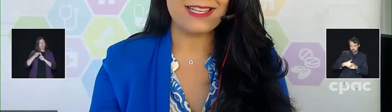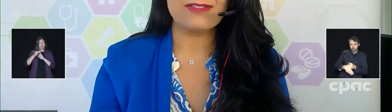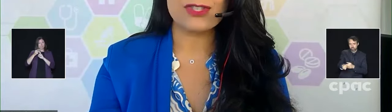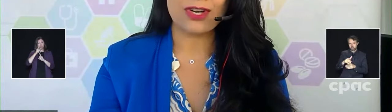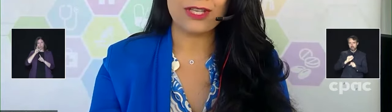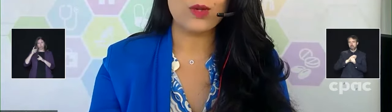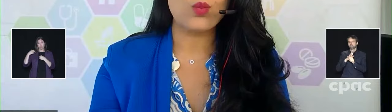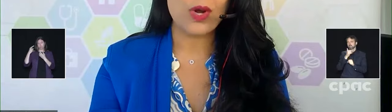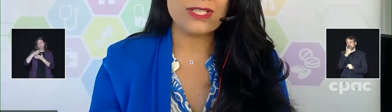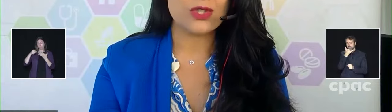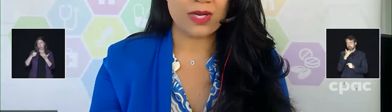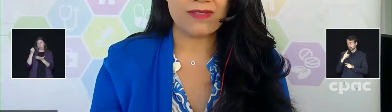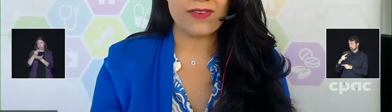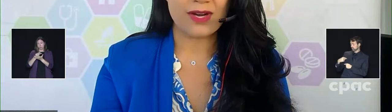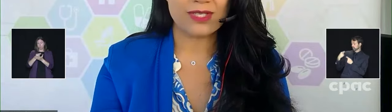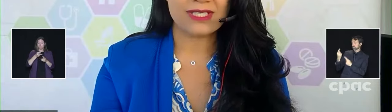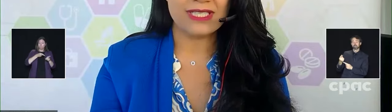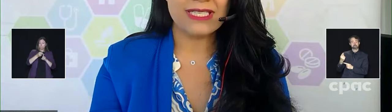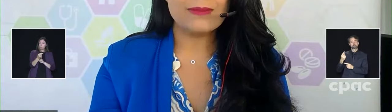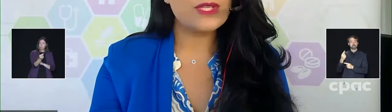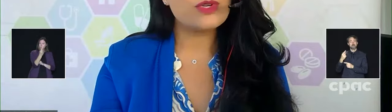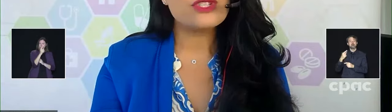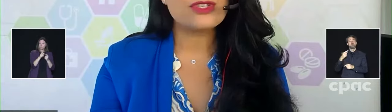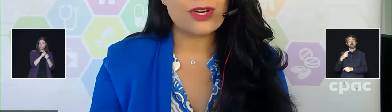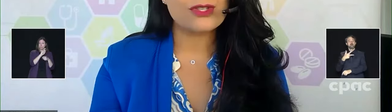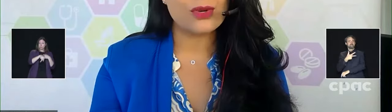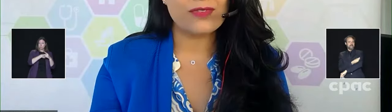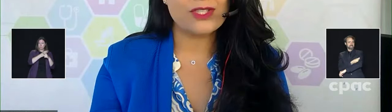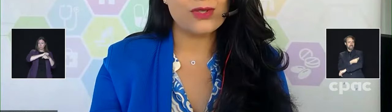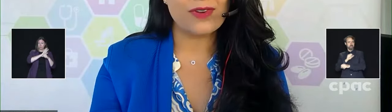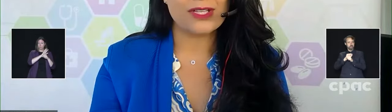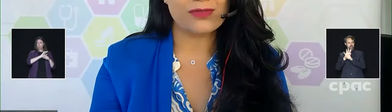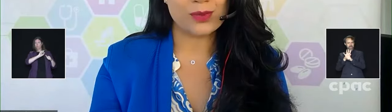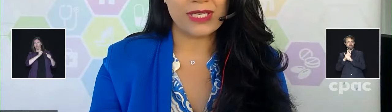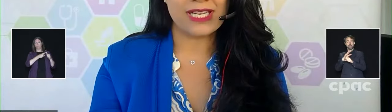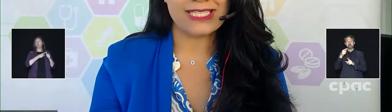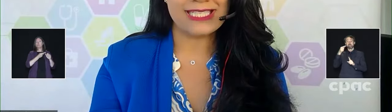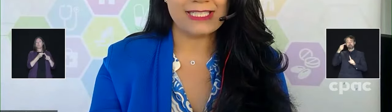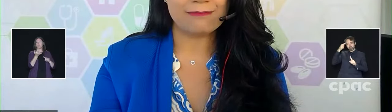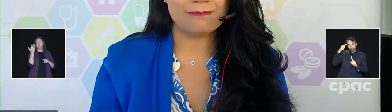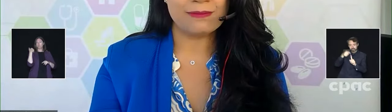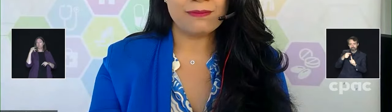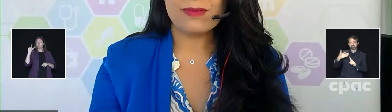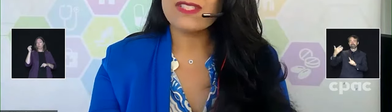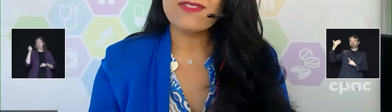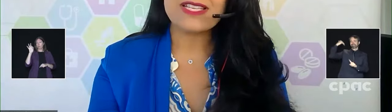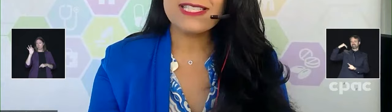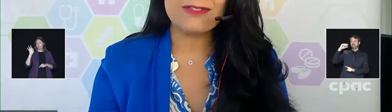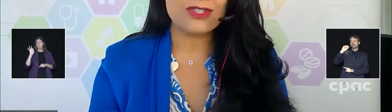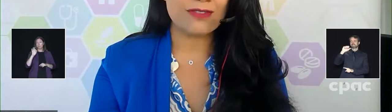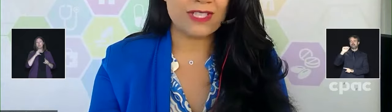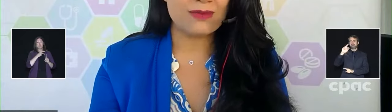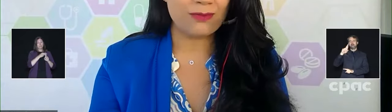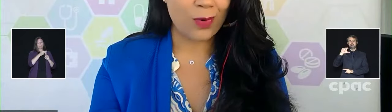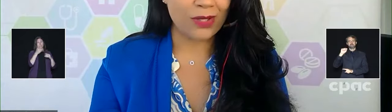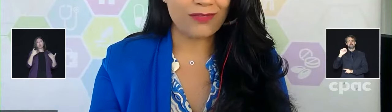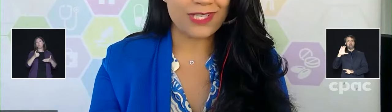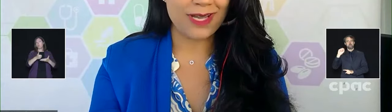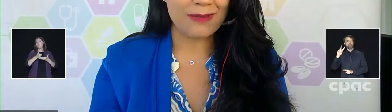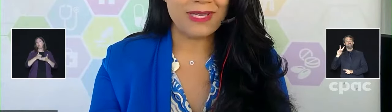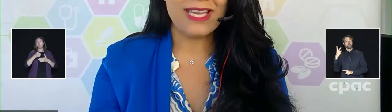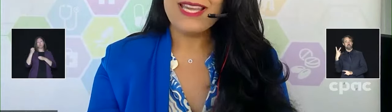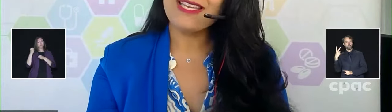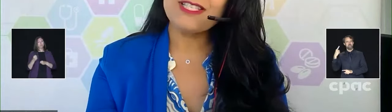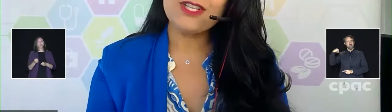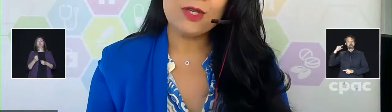in Canada have targeted one strain of the virus, the original SARS-CoV-2 virus from 2019. These vaccines have served us well over